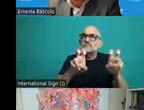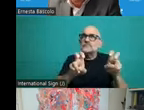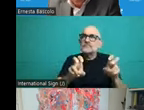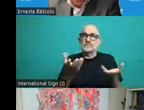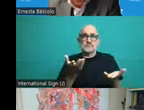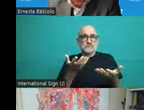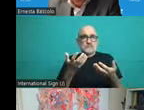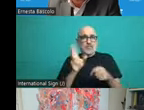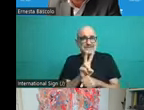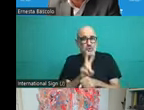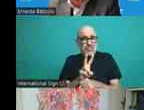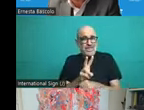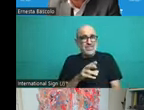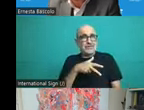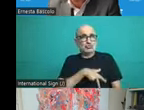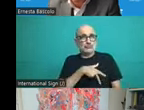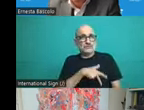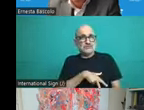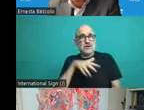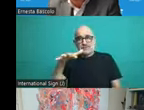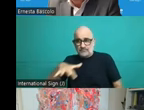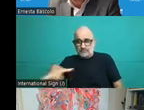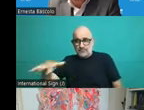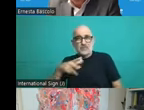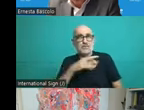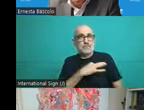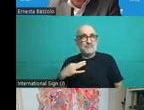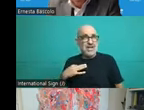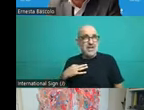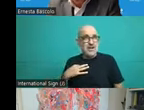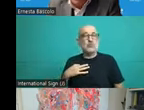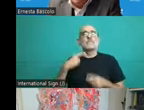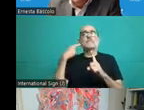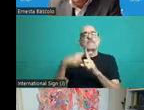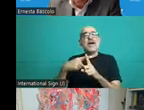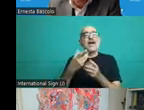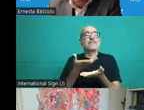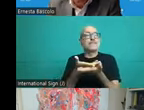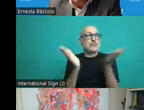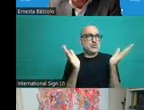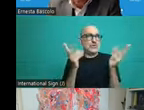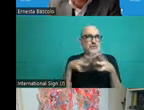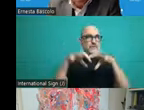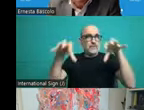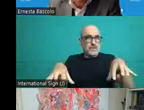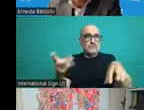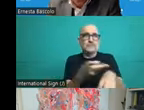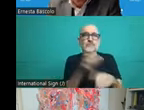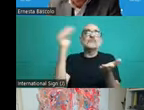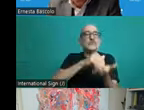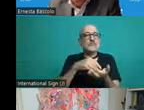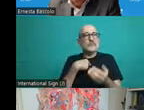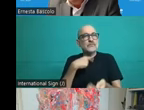private and public systems. And we would like to highlight in particular that health care, social